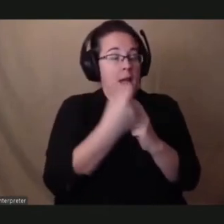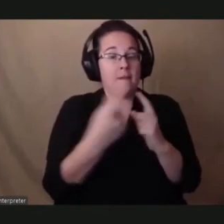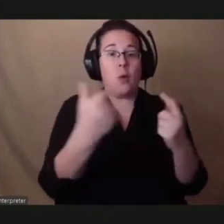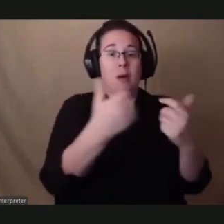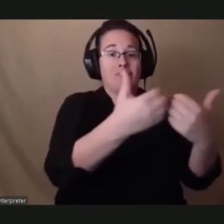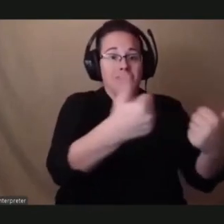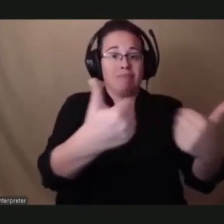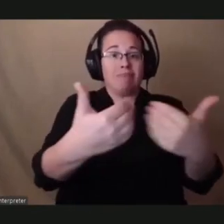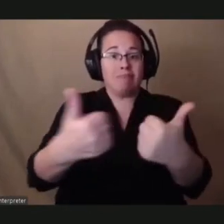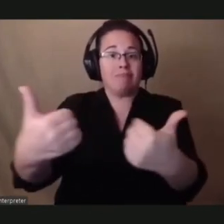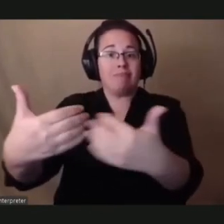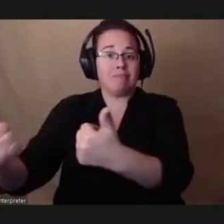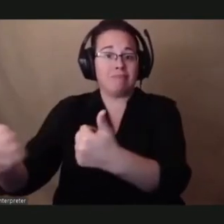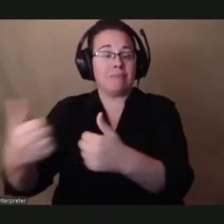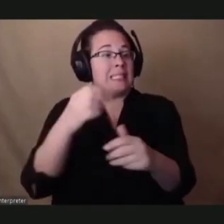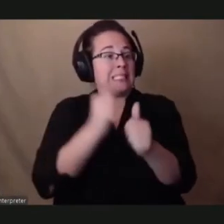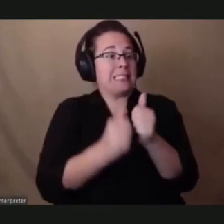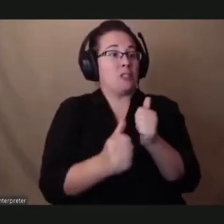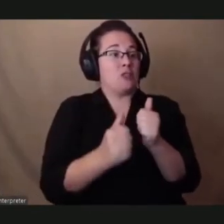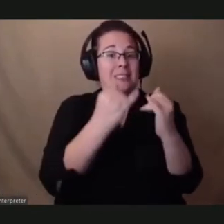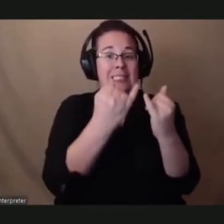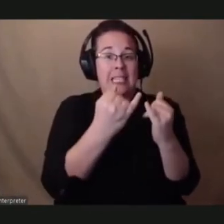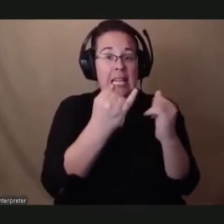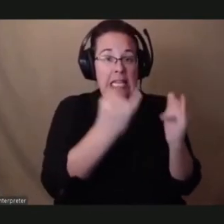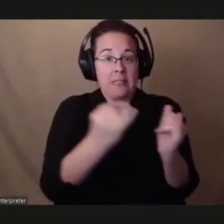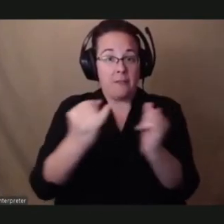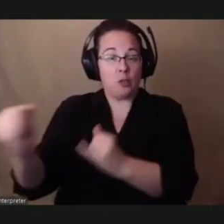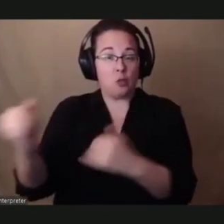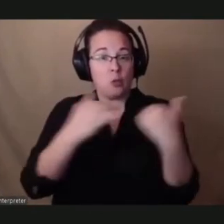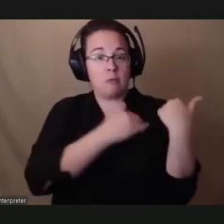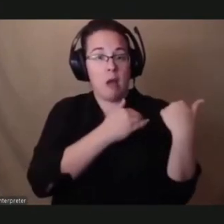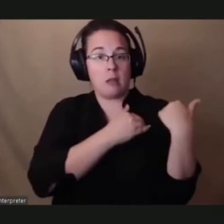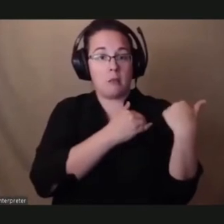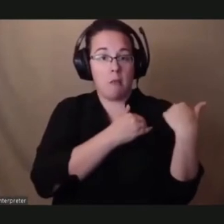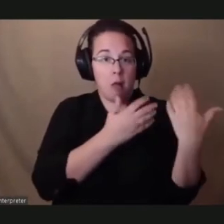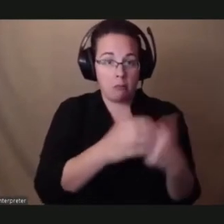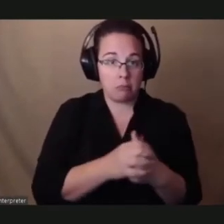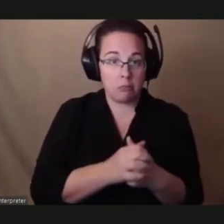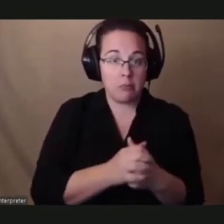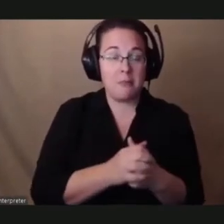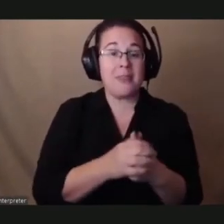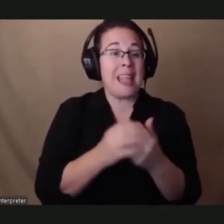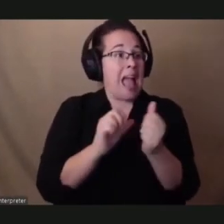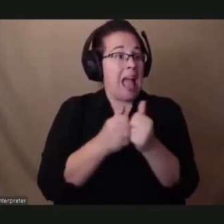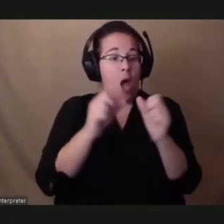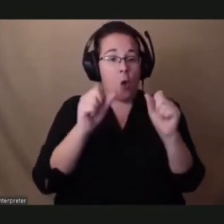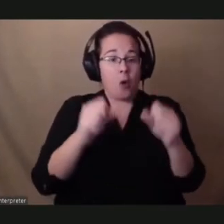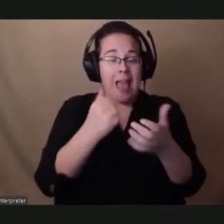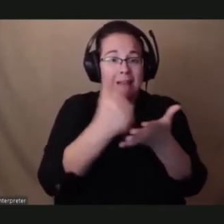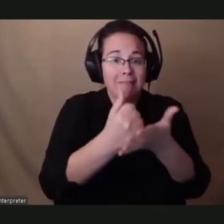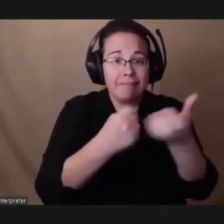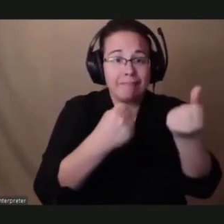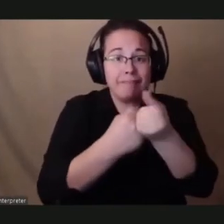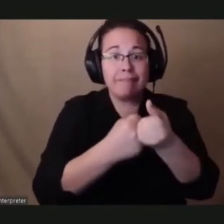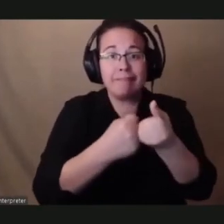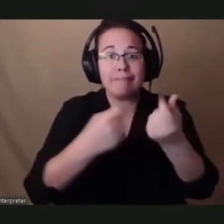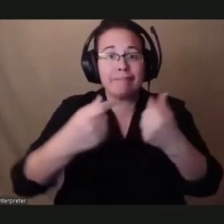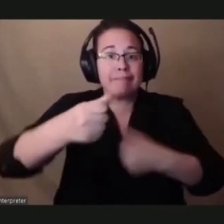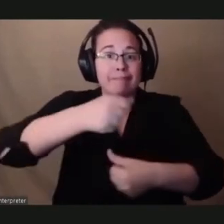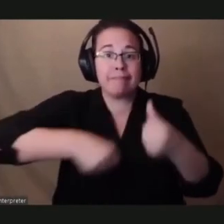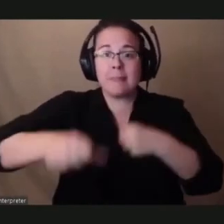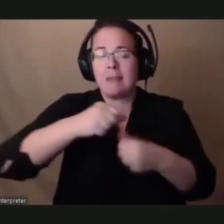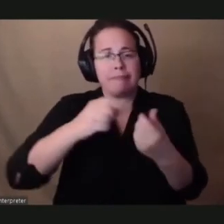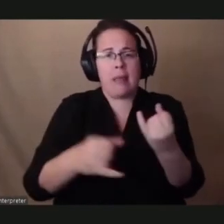hardening and response. The current wireless communications framework makes mutual aid and assistance a matter of last resort. The attitude